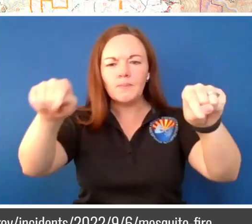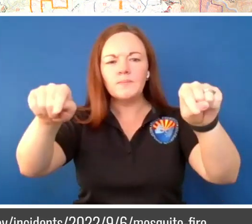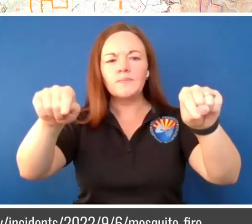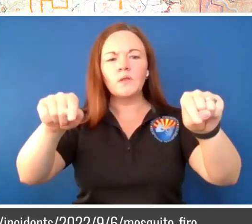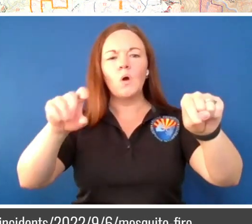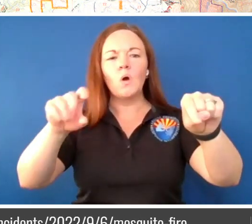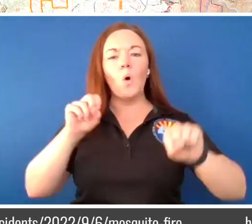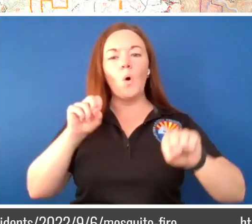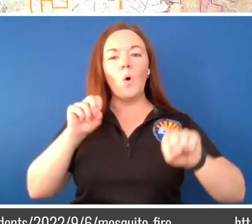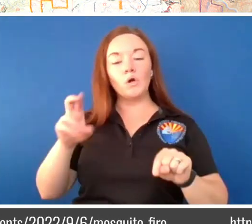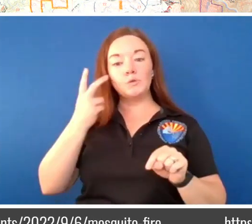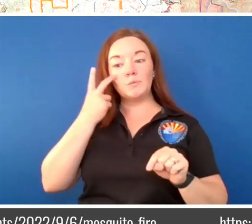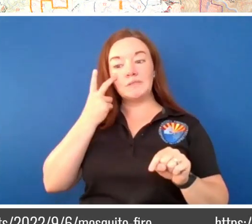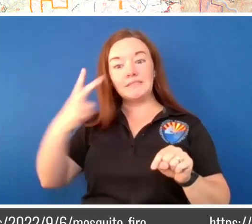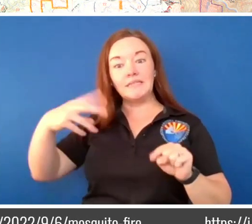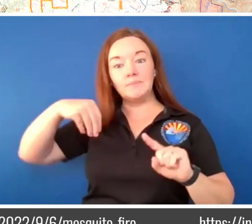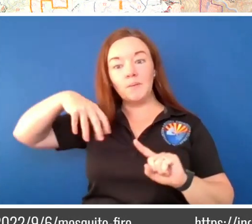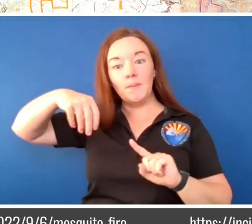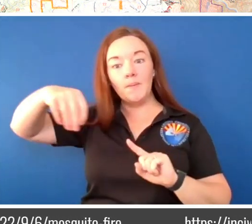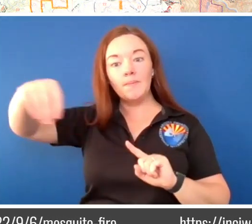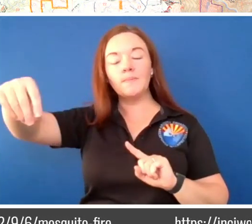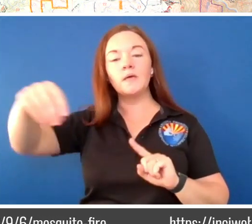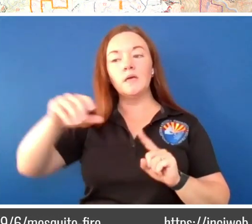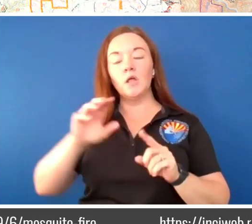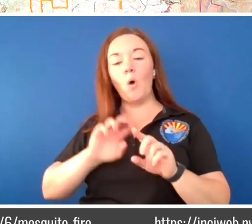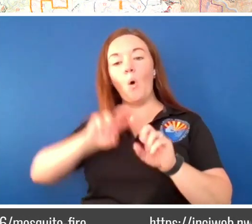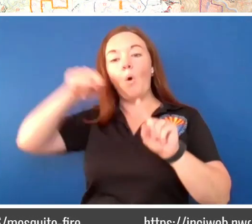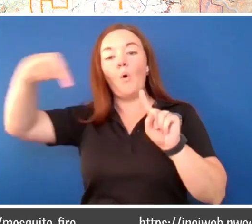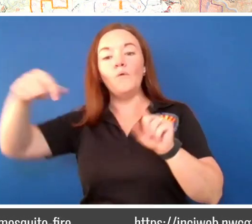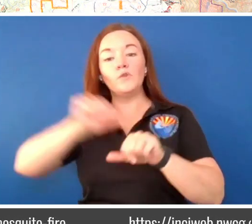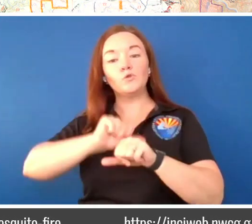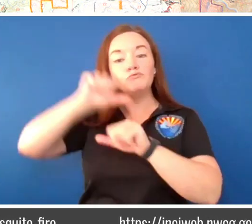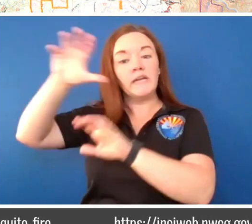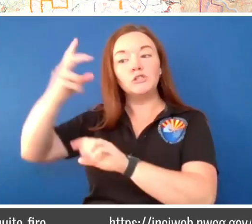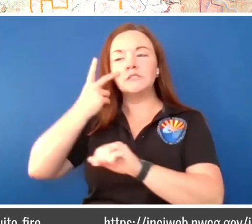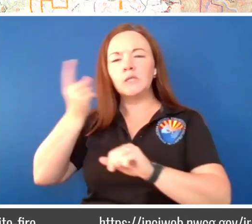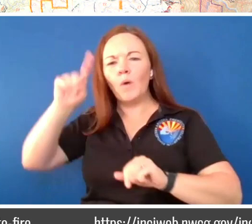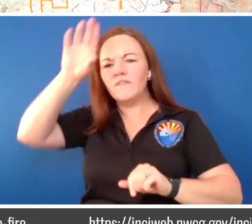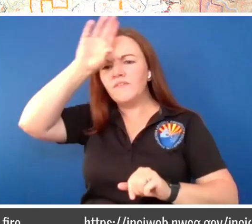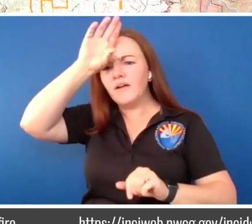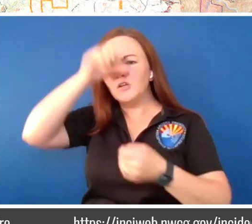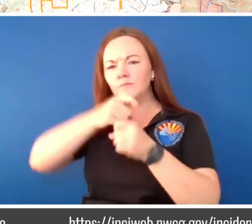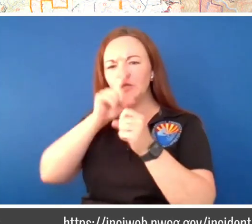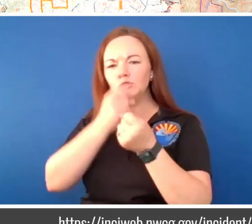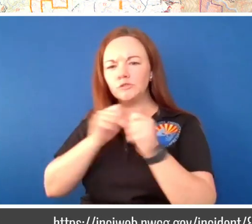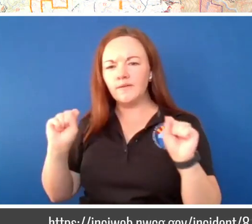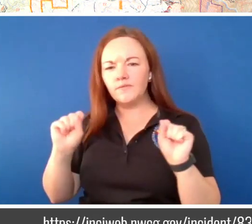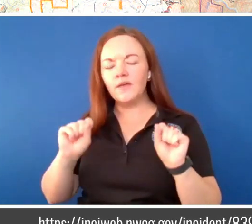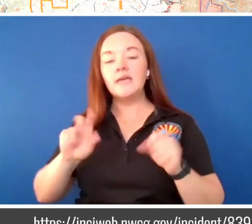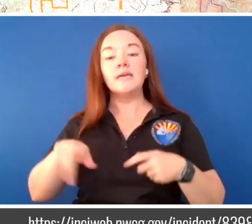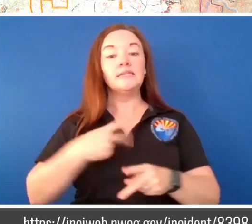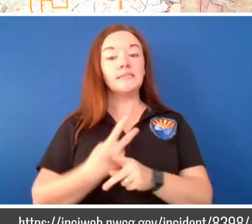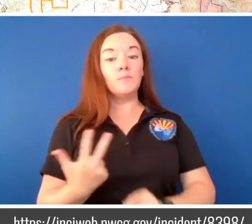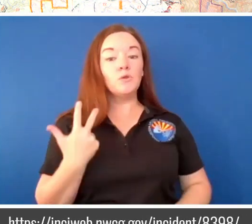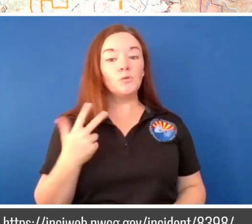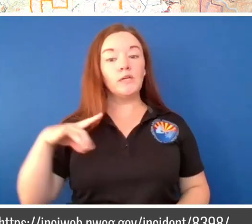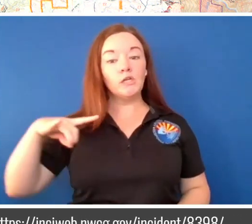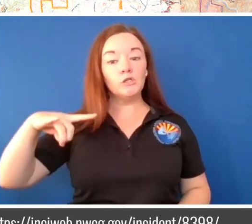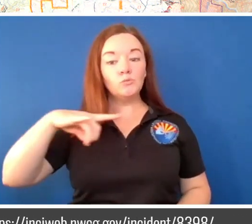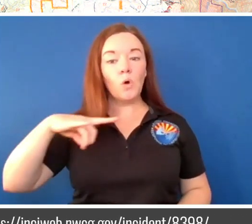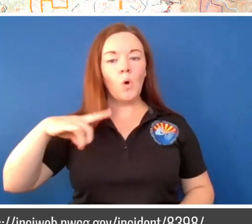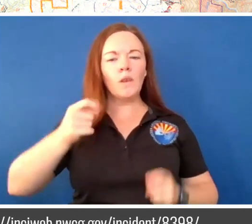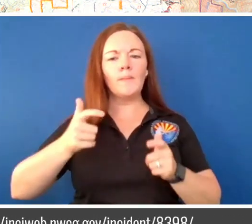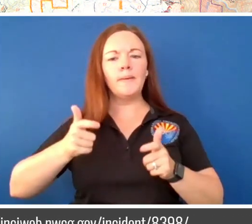visible image to look over ridges and see where crews are. And then we have some type three UASs. Those are slightly larger